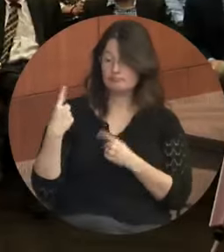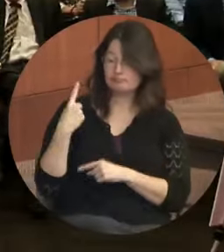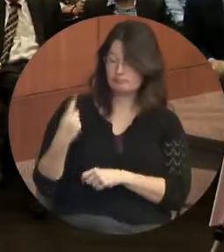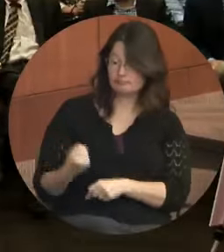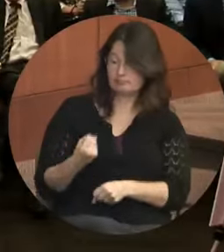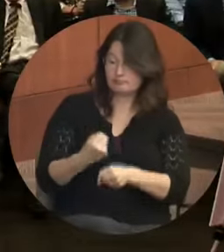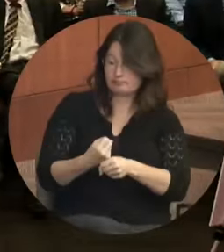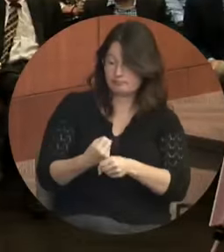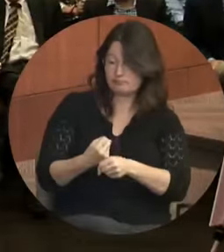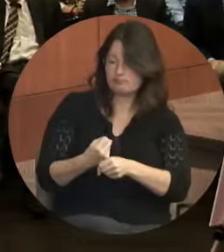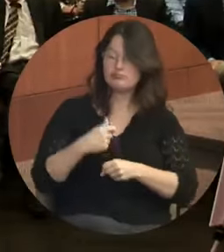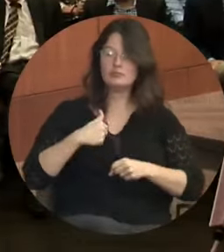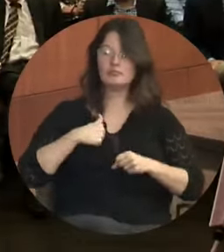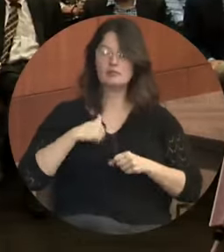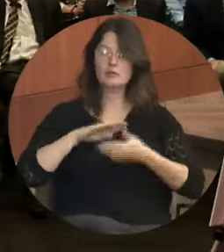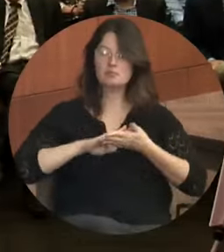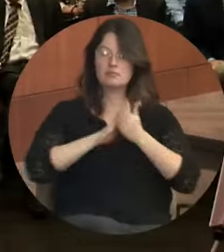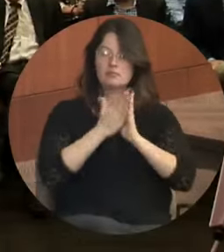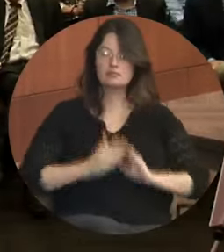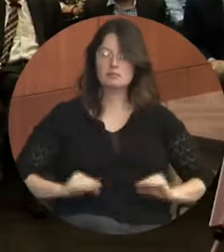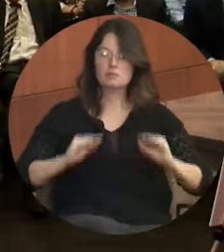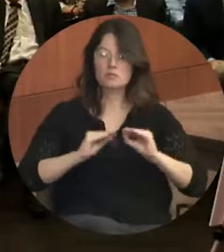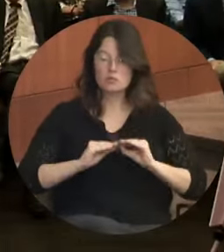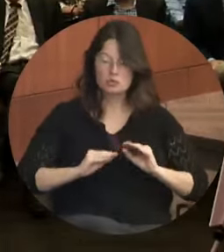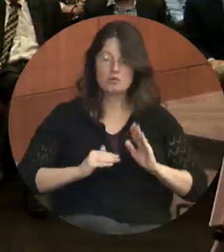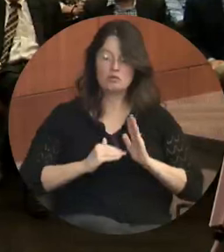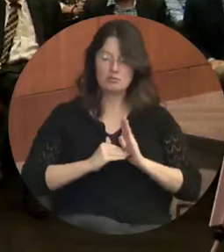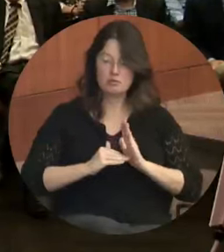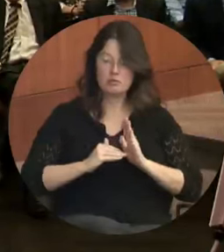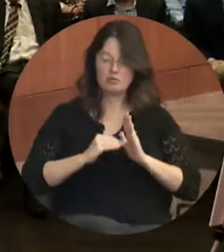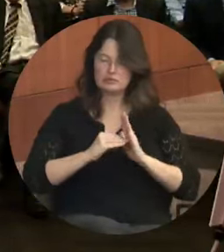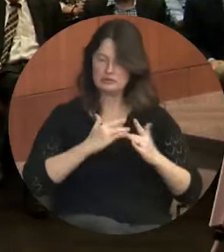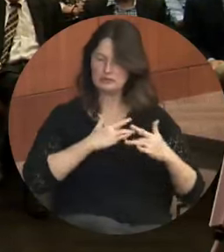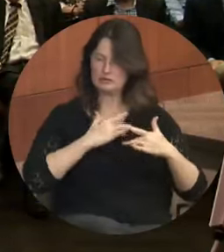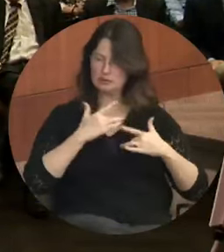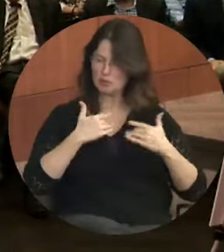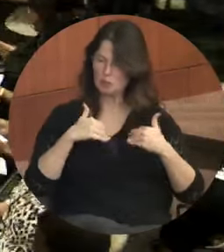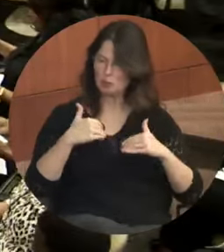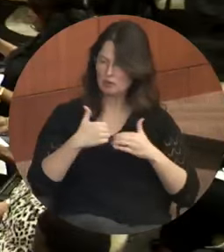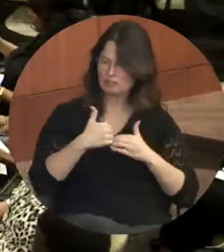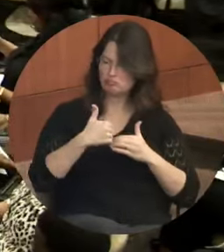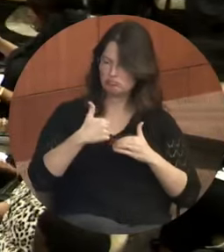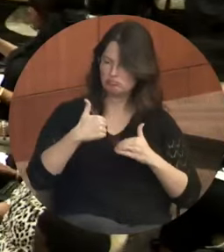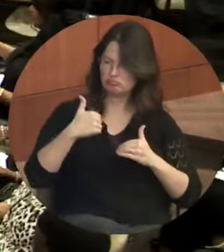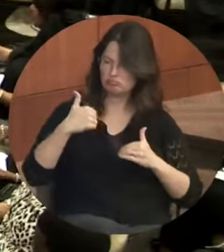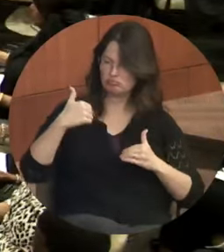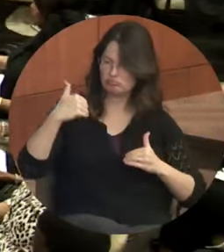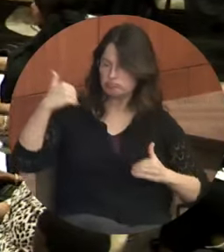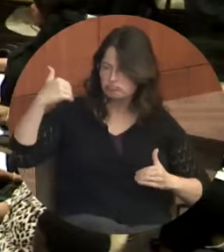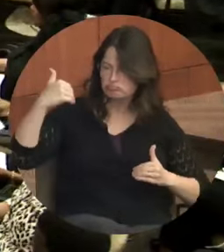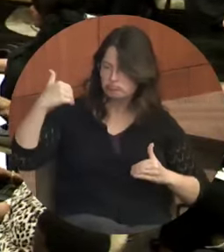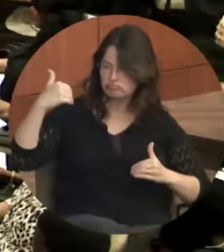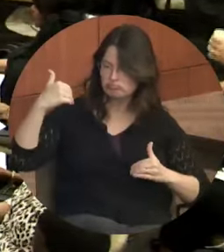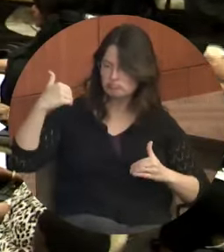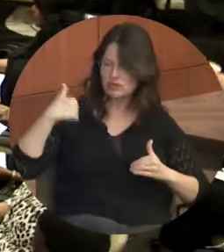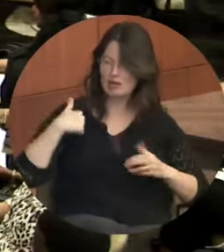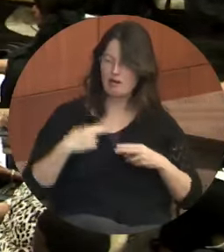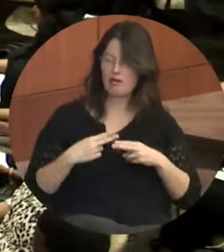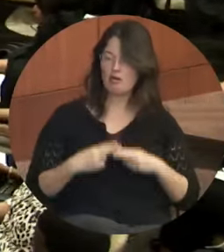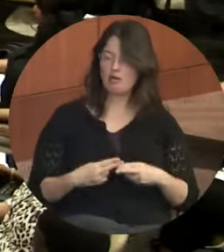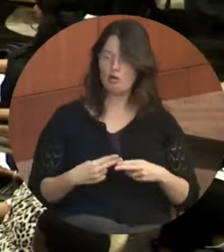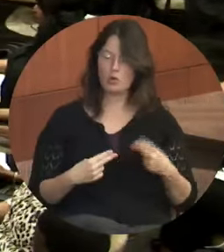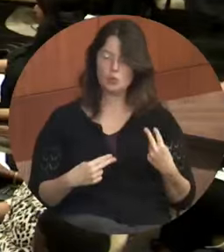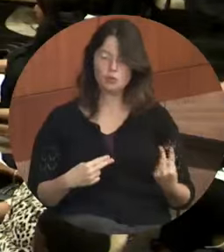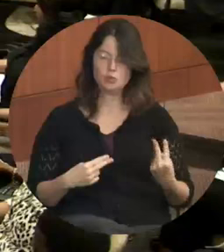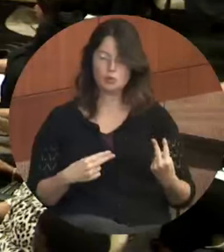I've become increasingly concerned about the widening gap between what I've been referring to as our two Colombias,